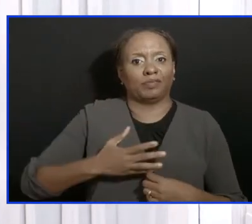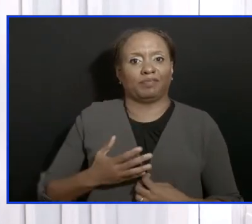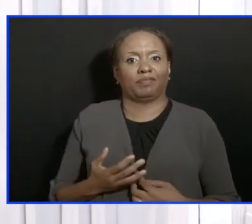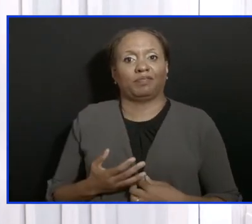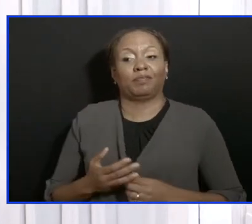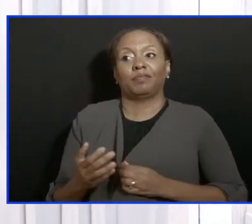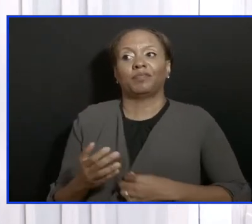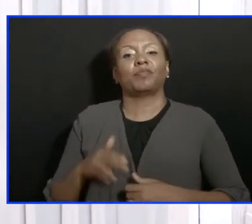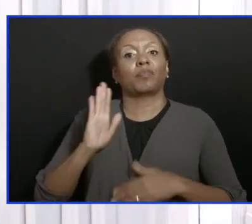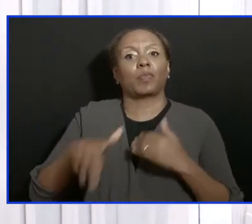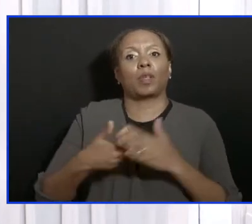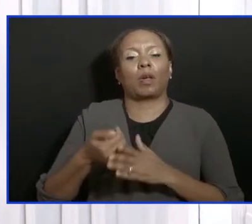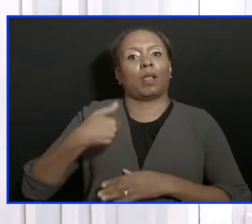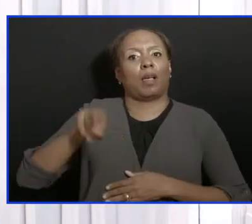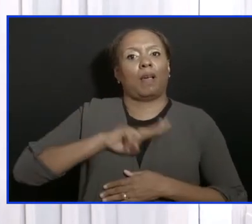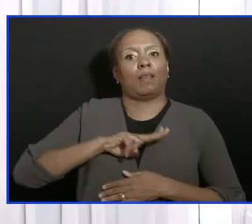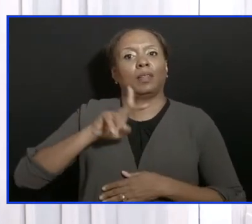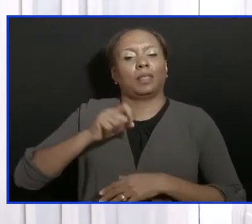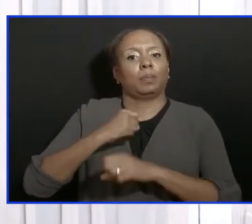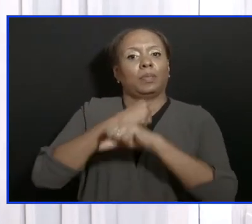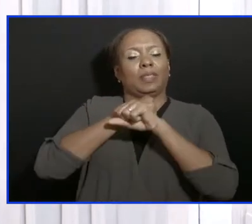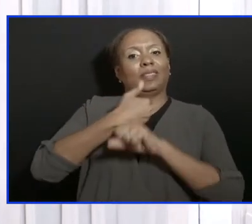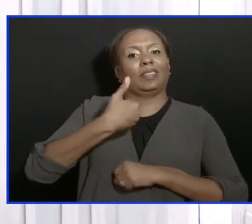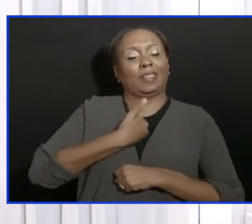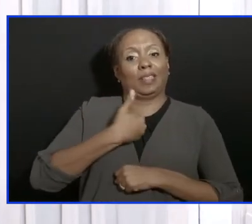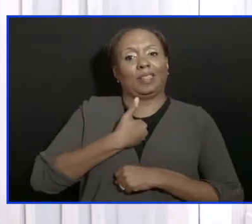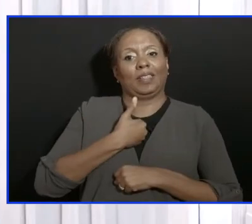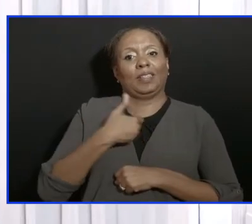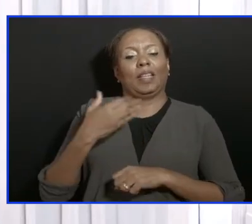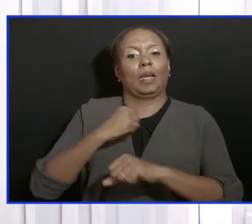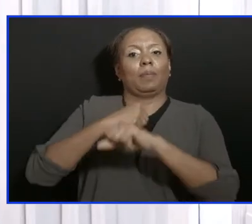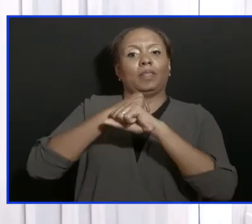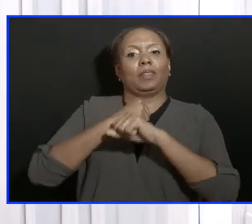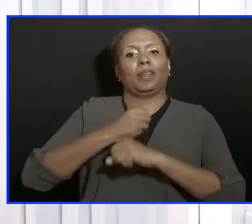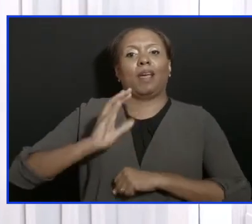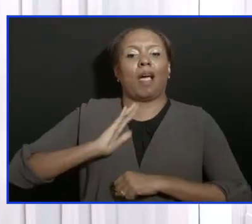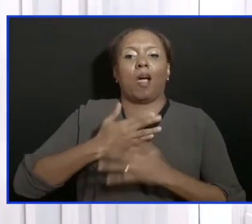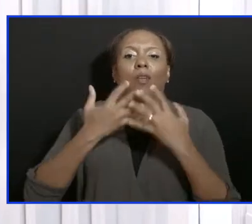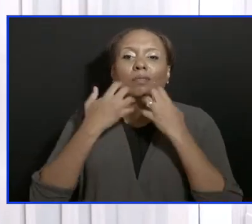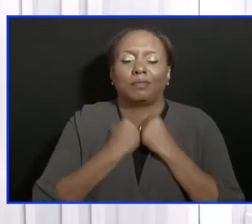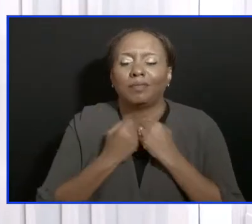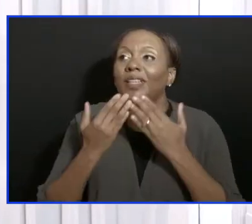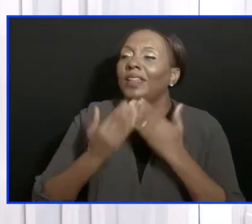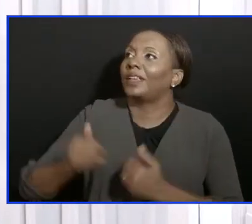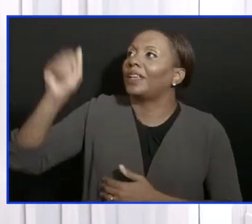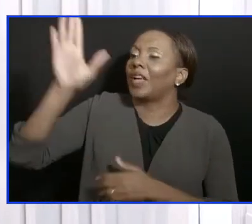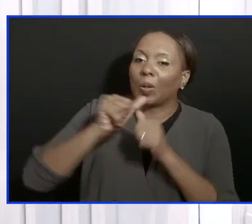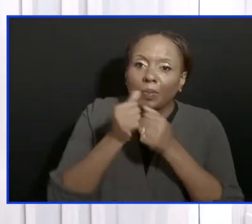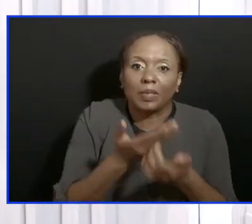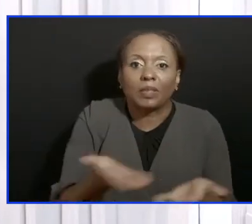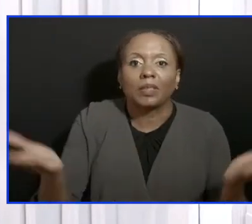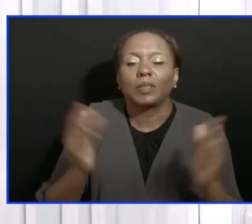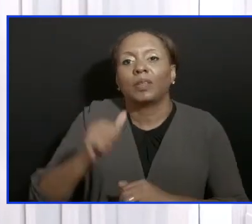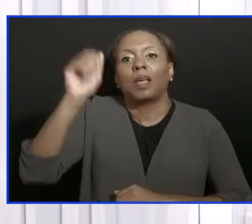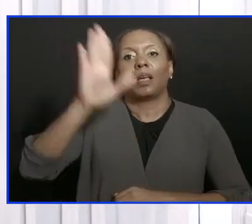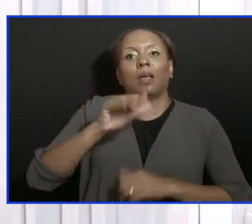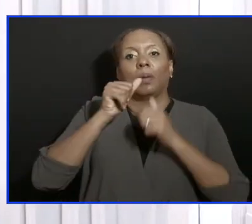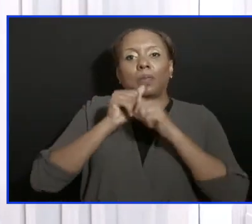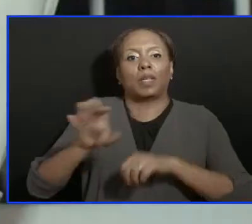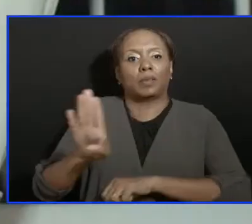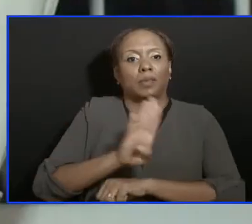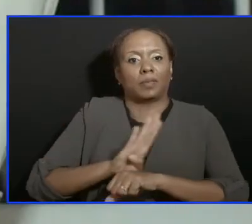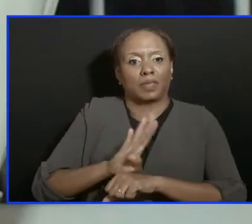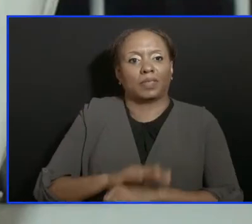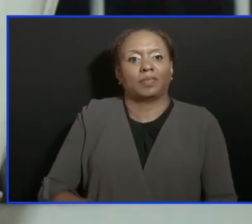each one of us must protect ourselves and those that we love. Thank you and God bless you and God bless this country. Thank you.